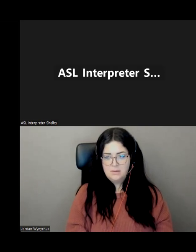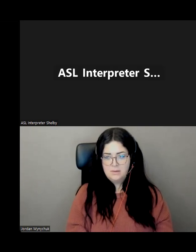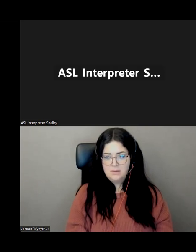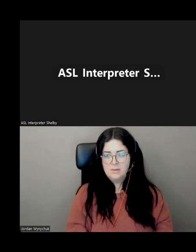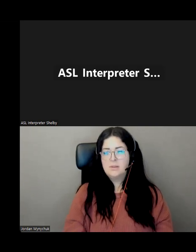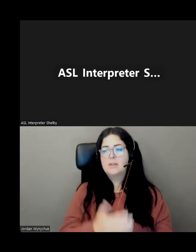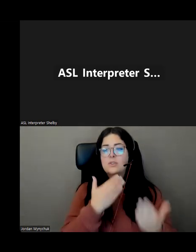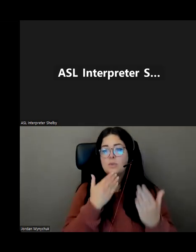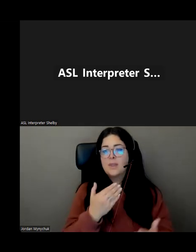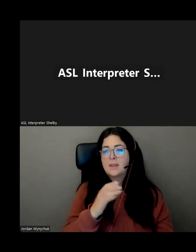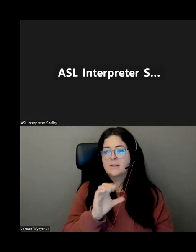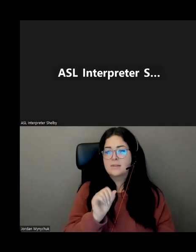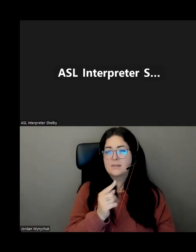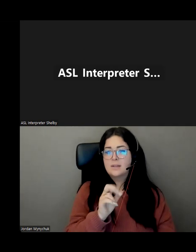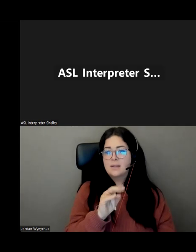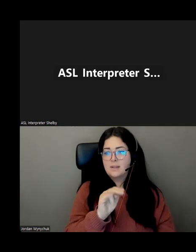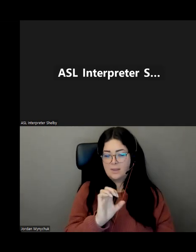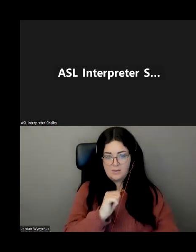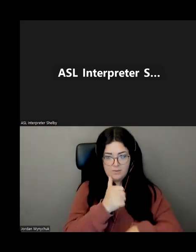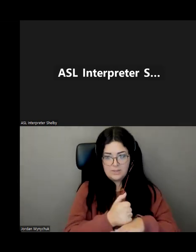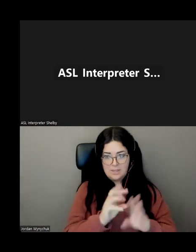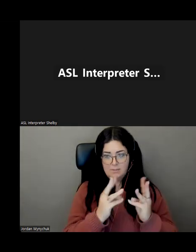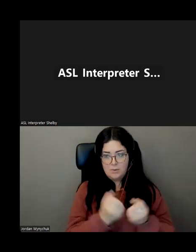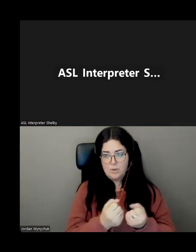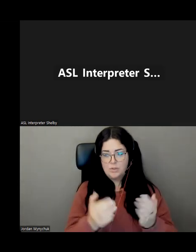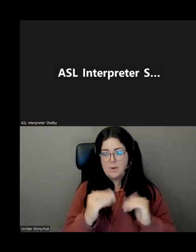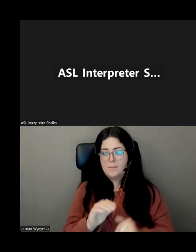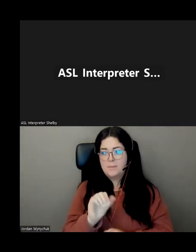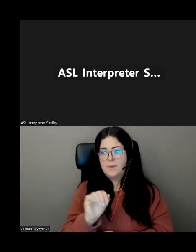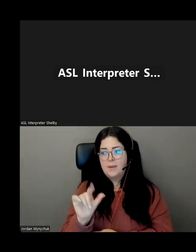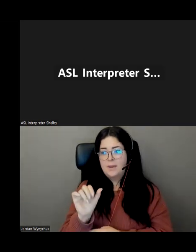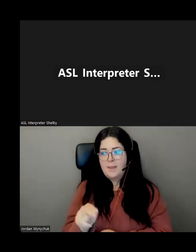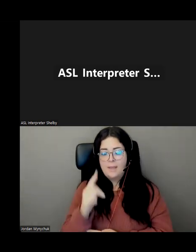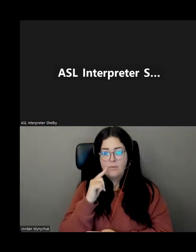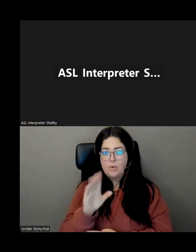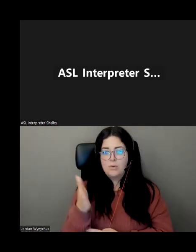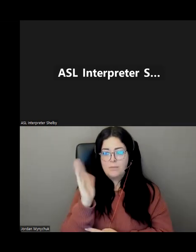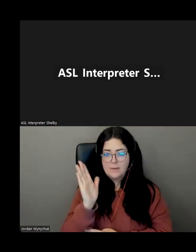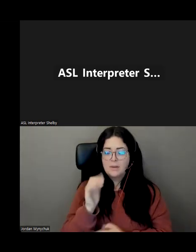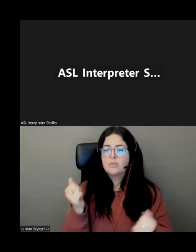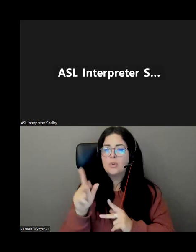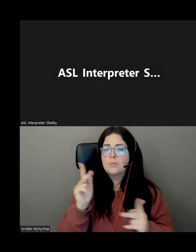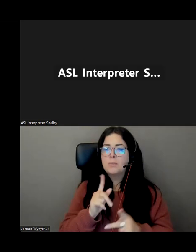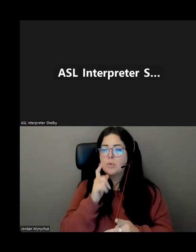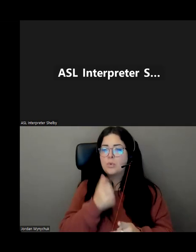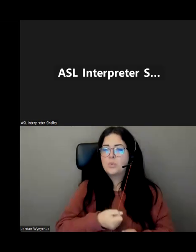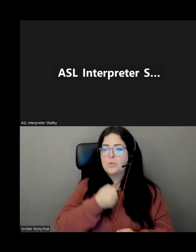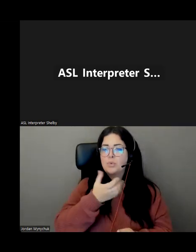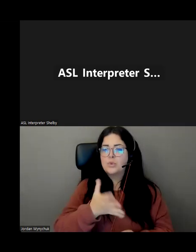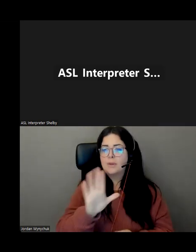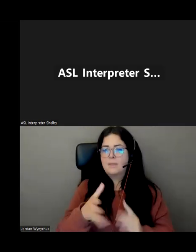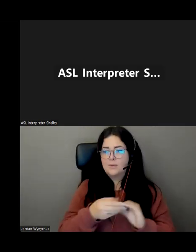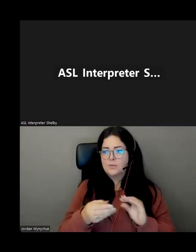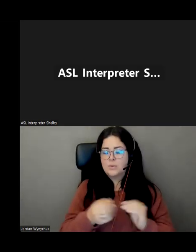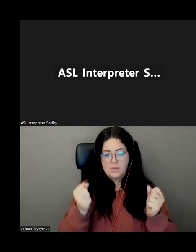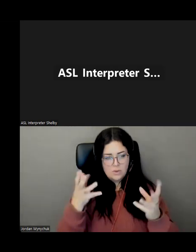for the presentation and participants for their contribution a lot of information thank you so much